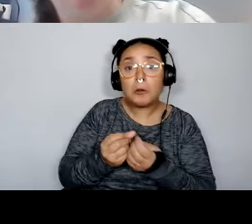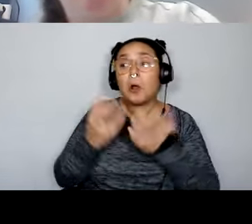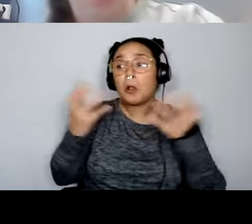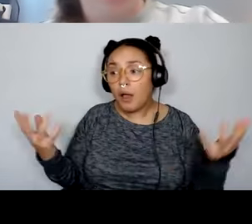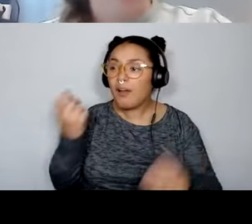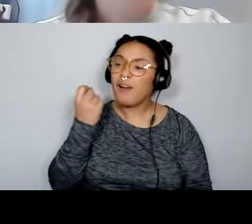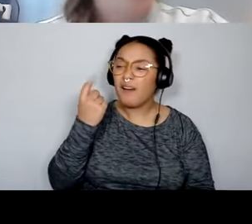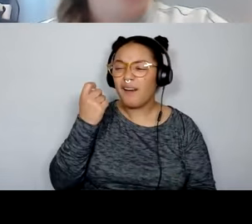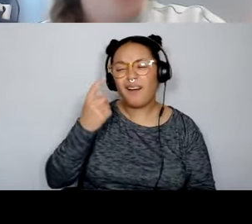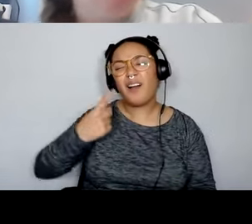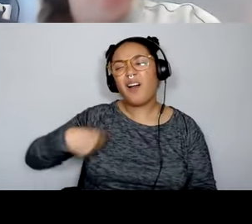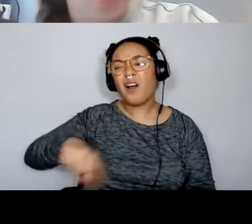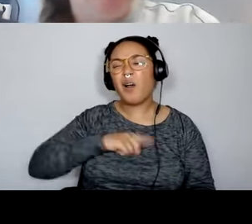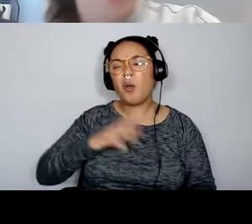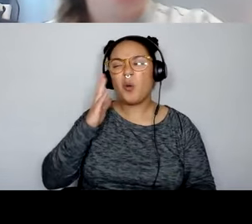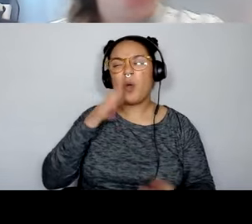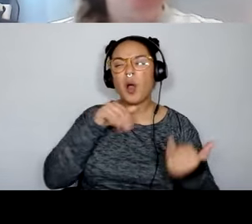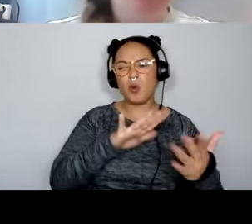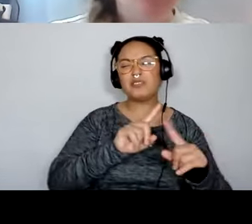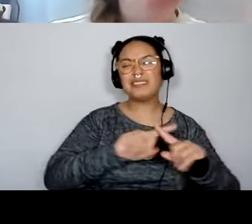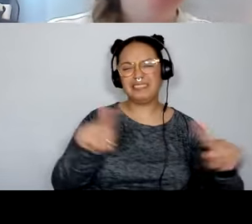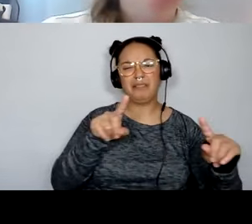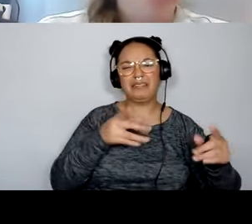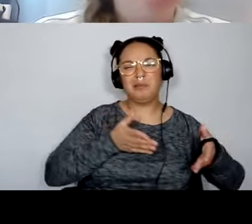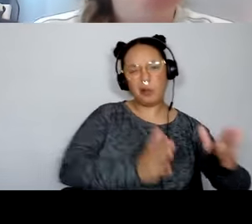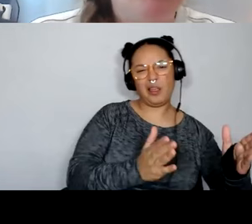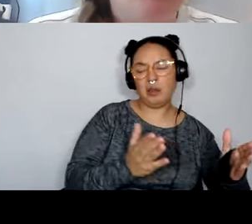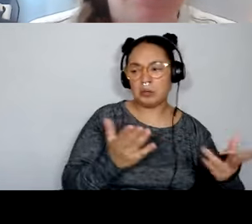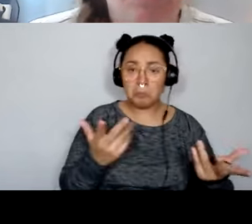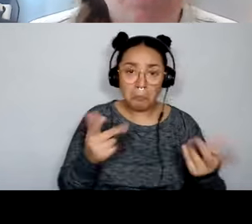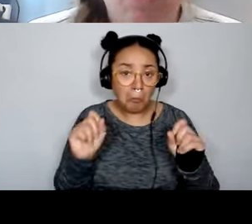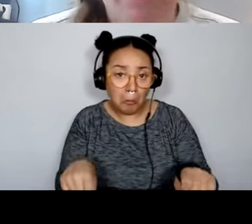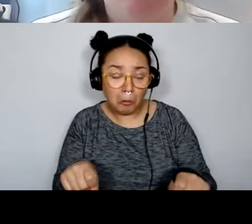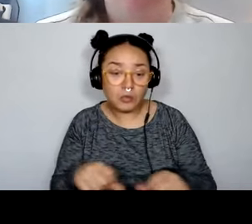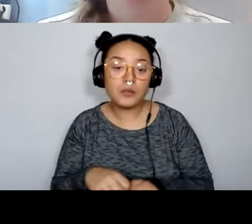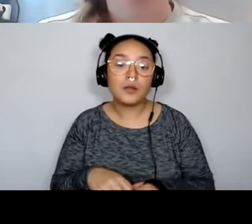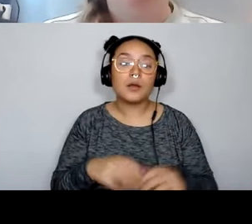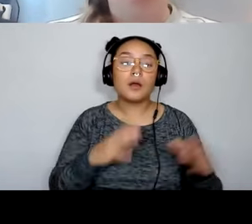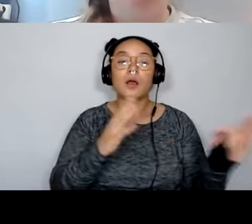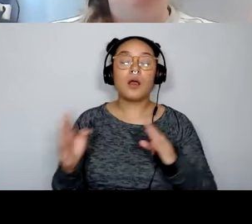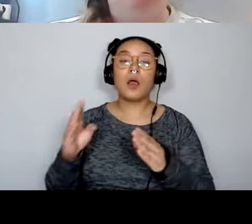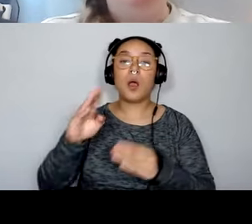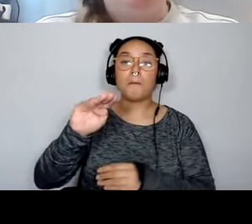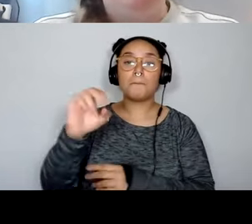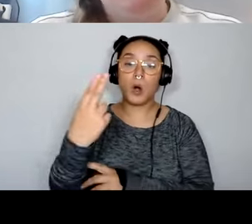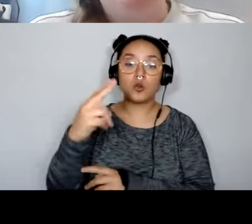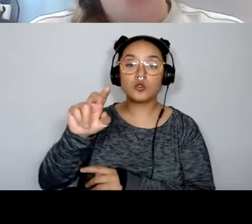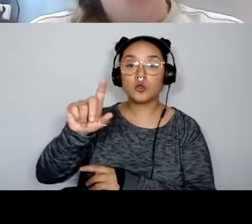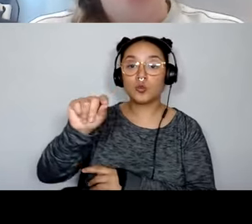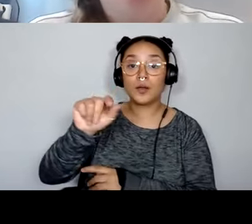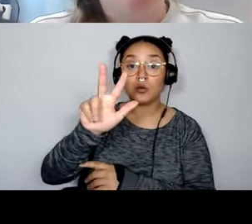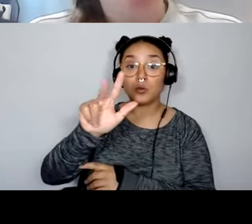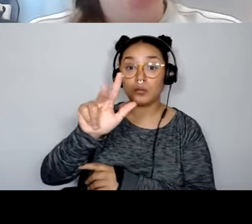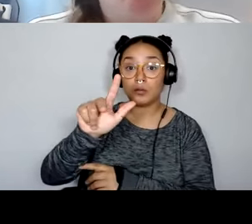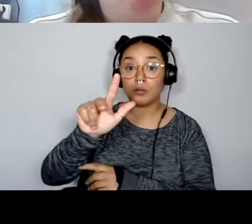I think we're going to approach this in a different way. Um, you'll submit your final report in March of next year. And again,